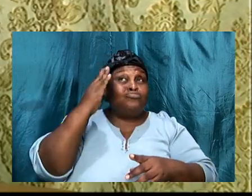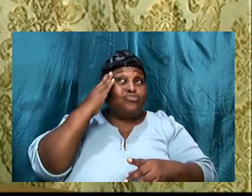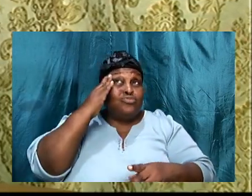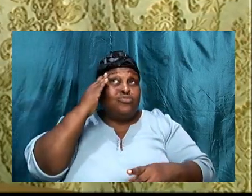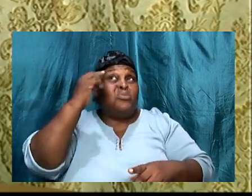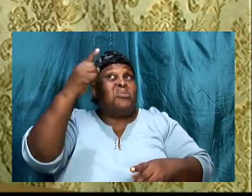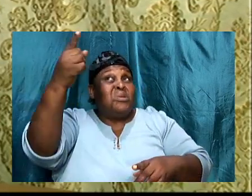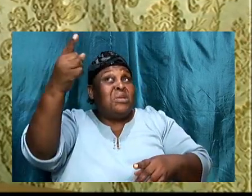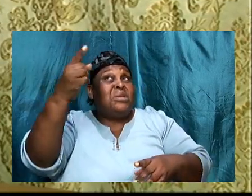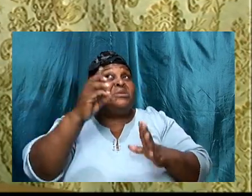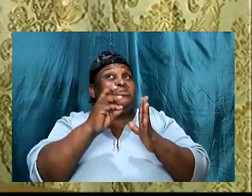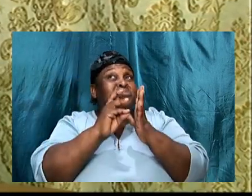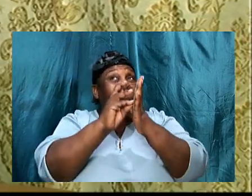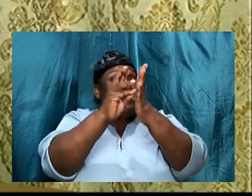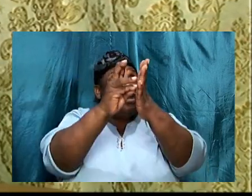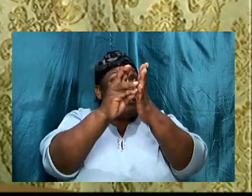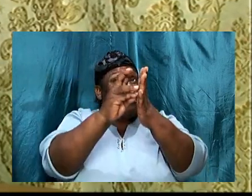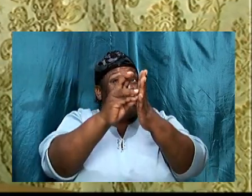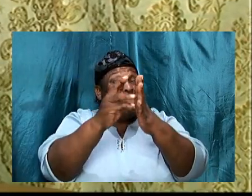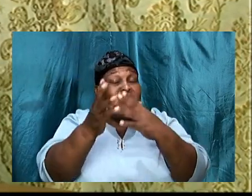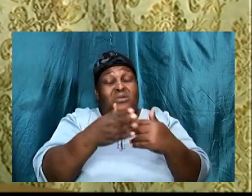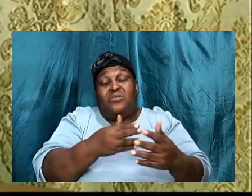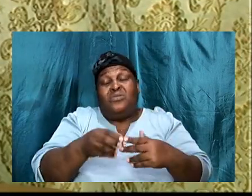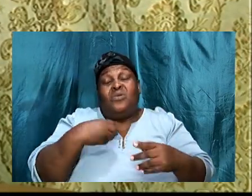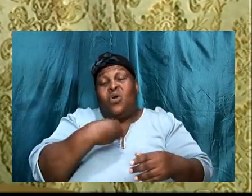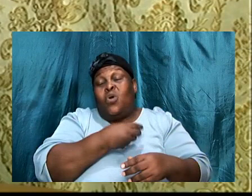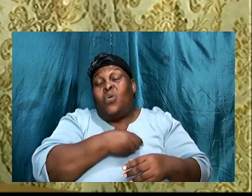will, take us down, a particular path,